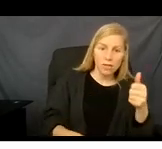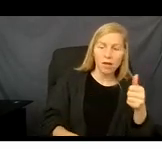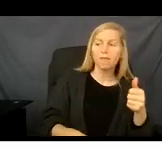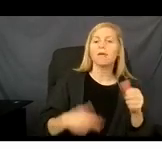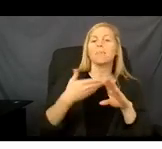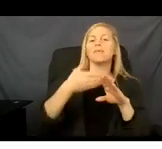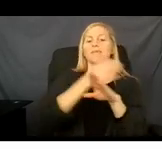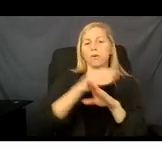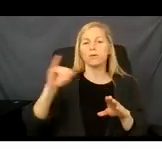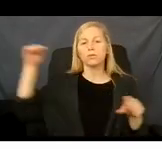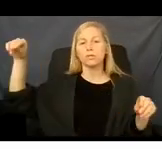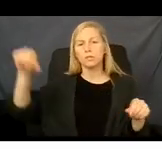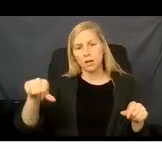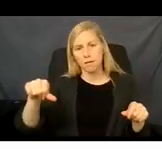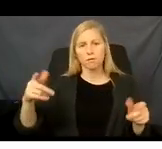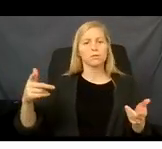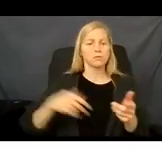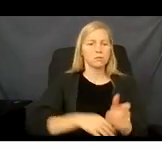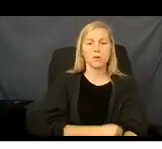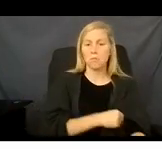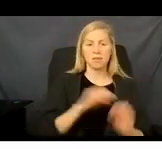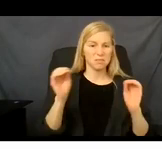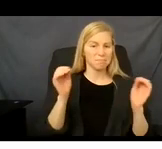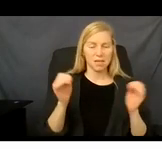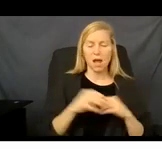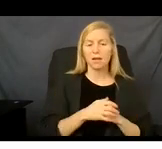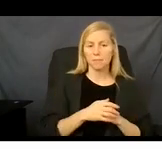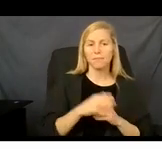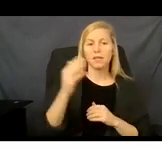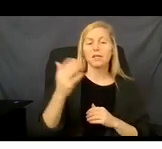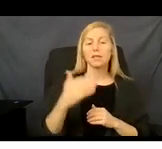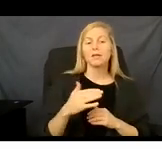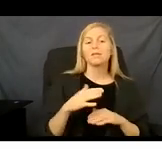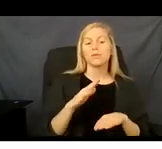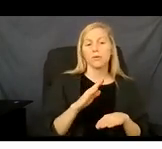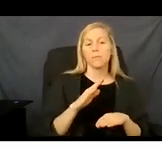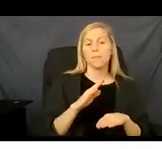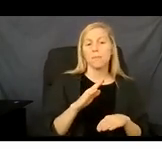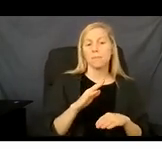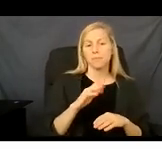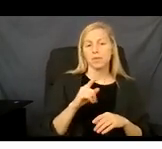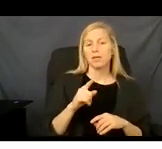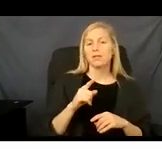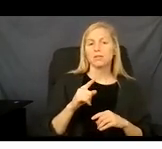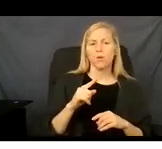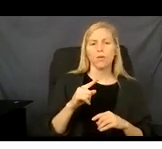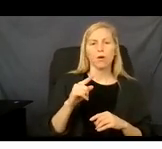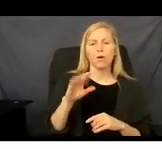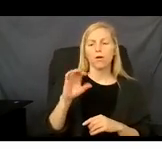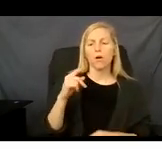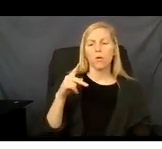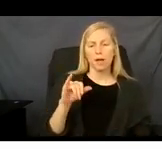However, you have co-pays for services, especially during the time that you have the